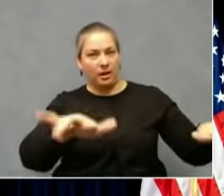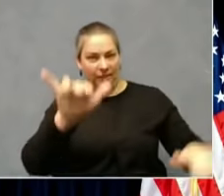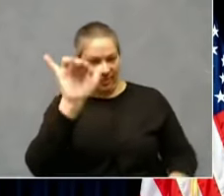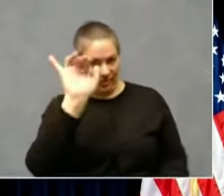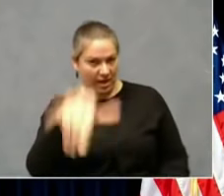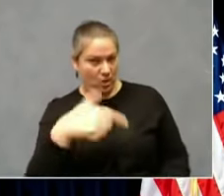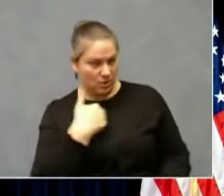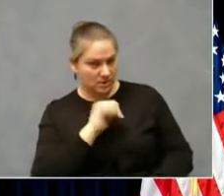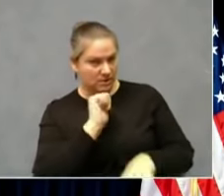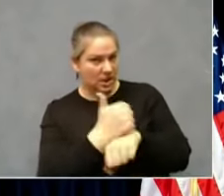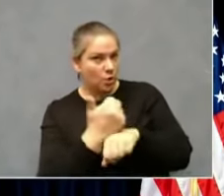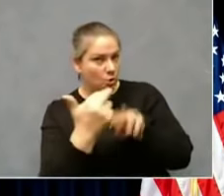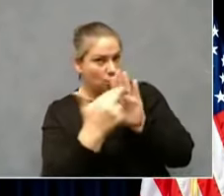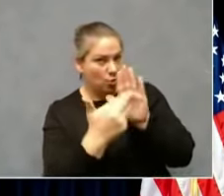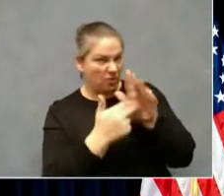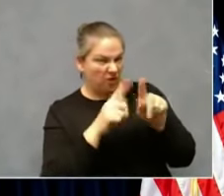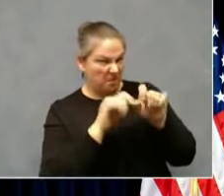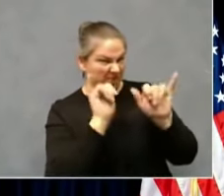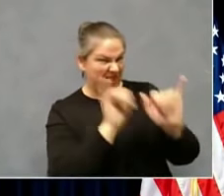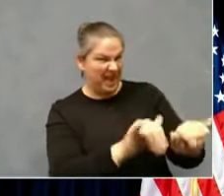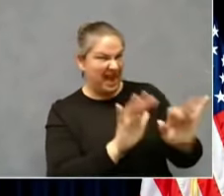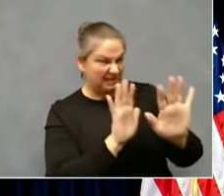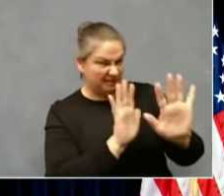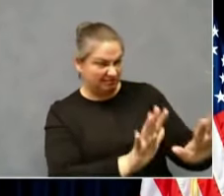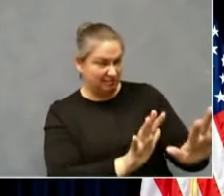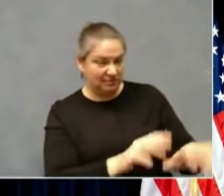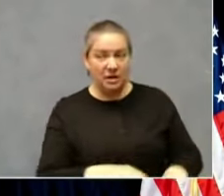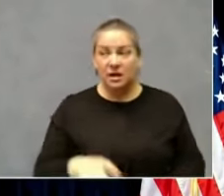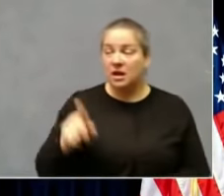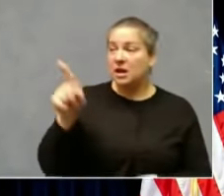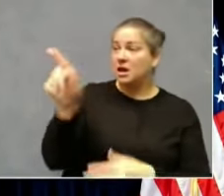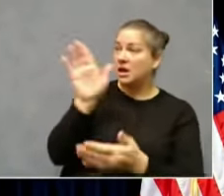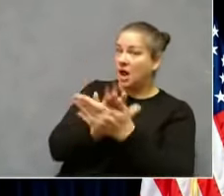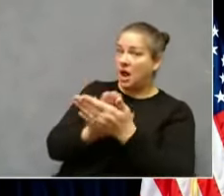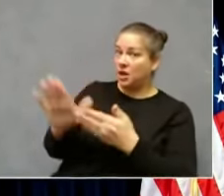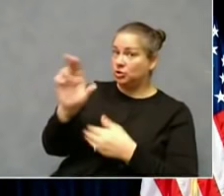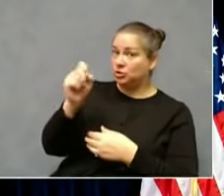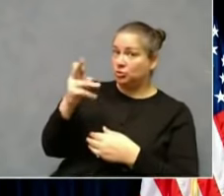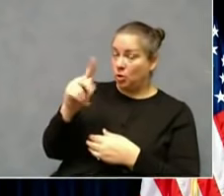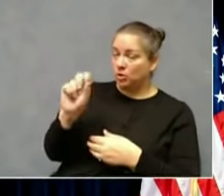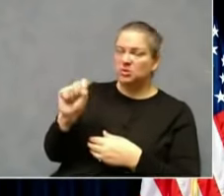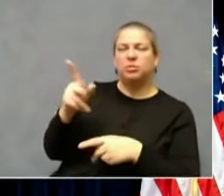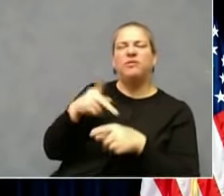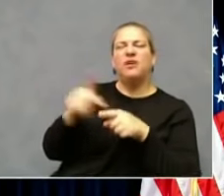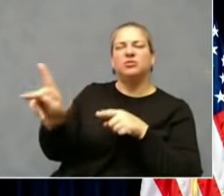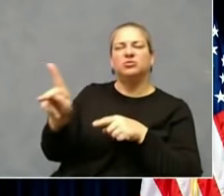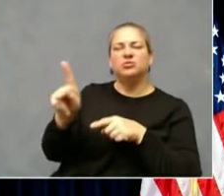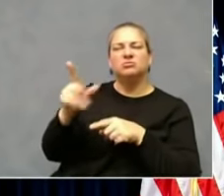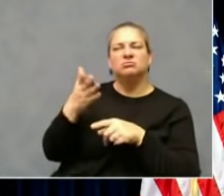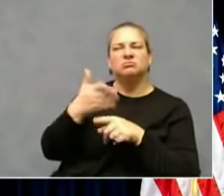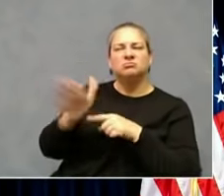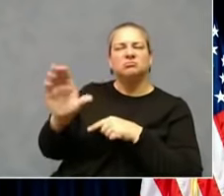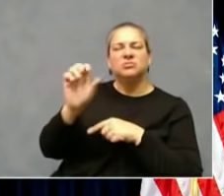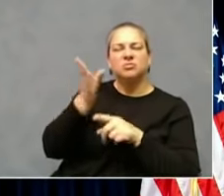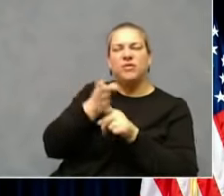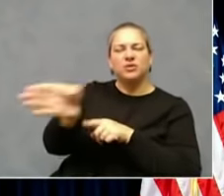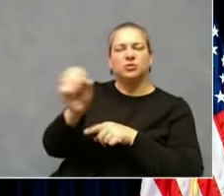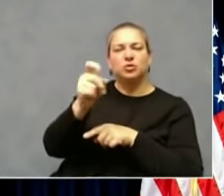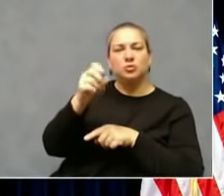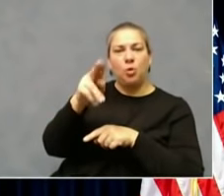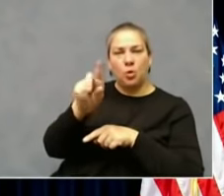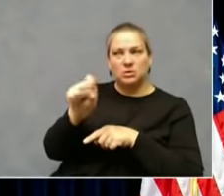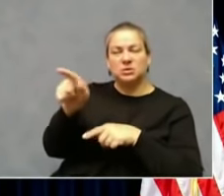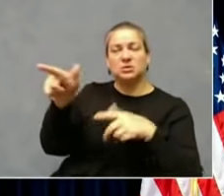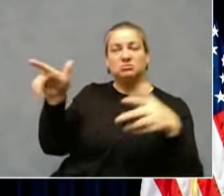professional or college sports to date has been a level of enforcement that we don't see in congregations generally.